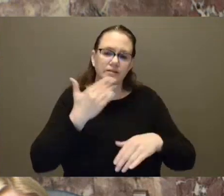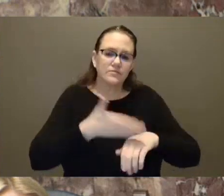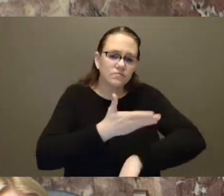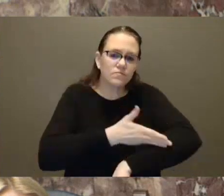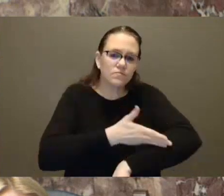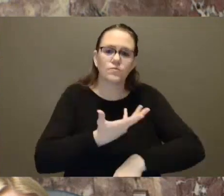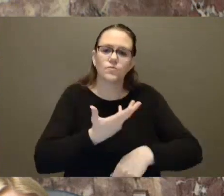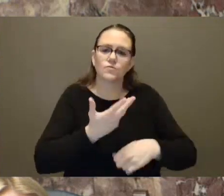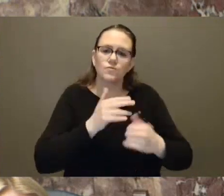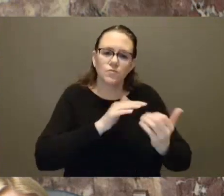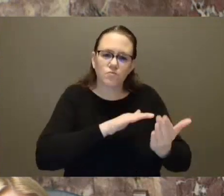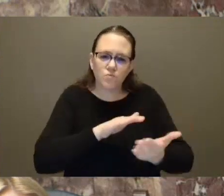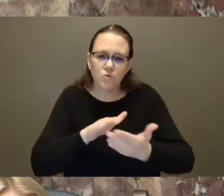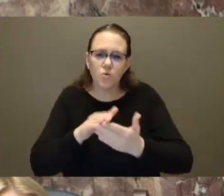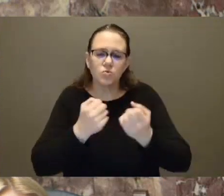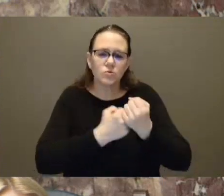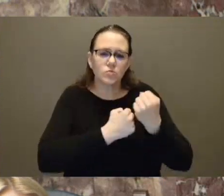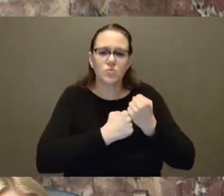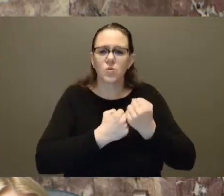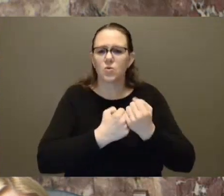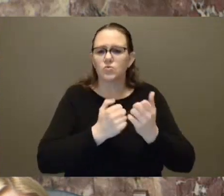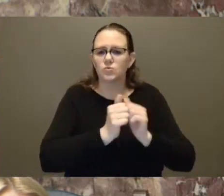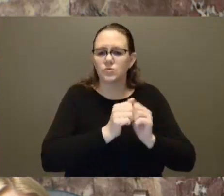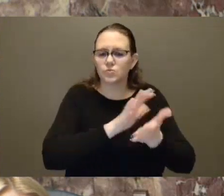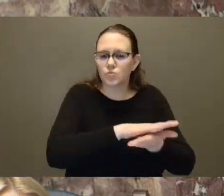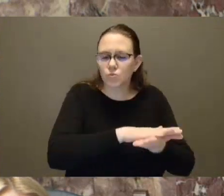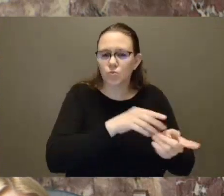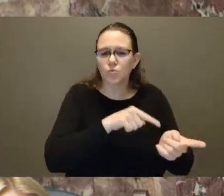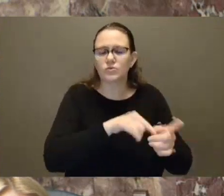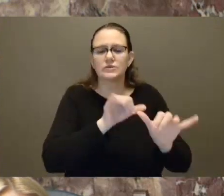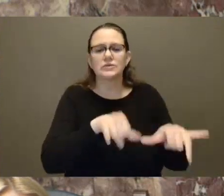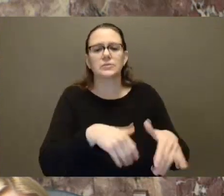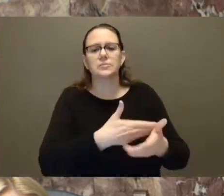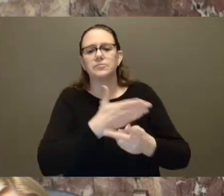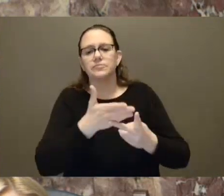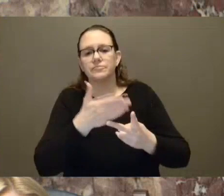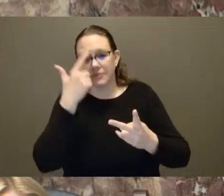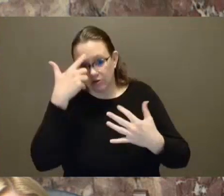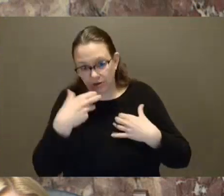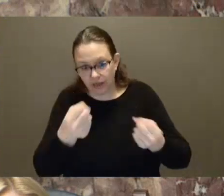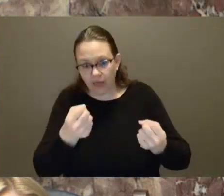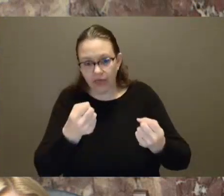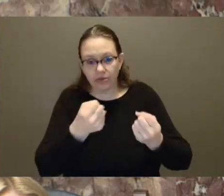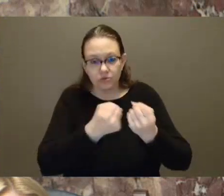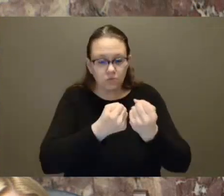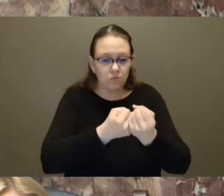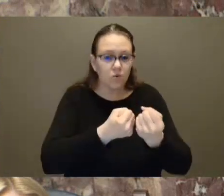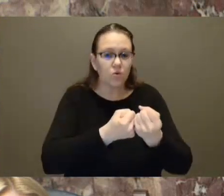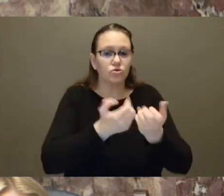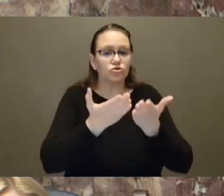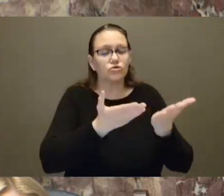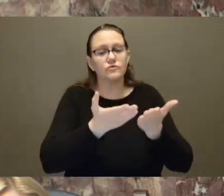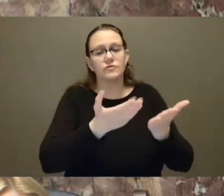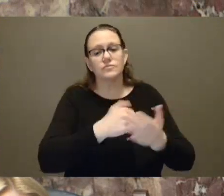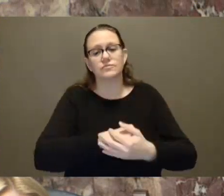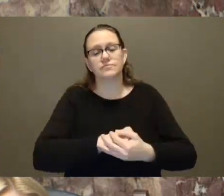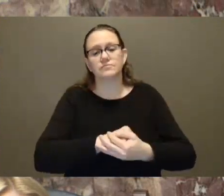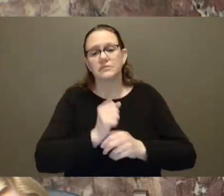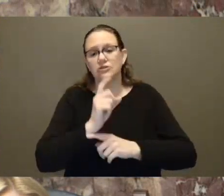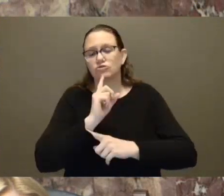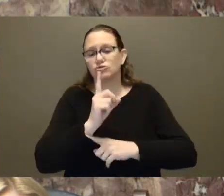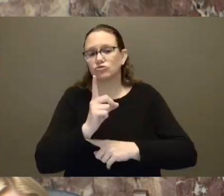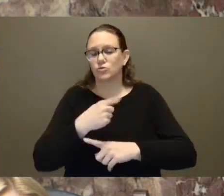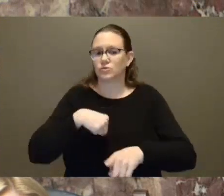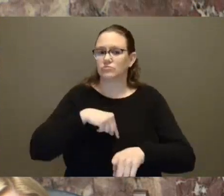health system, to provide those upstream supports that are absolutely critical in intervening so that we catch problems before